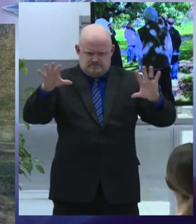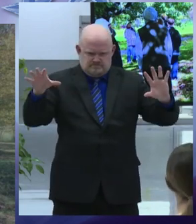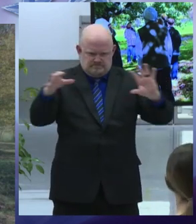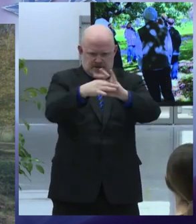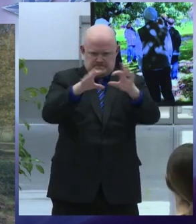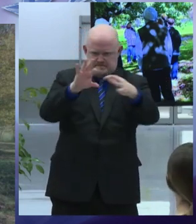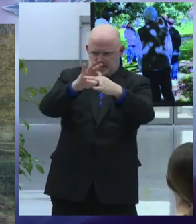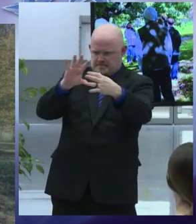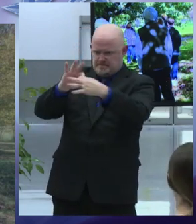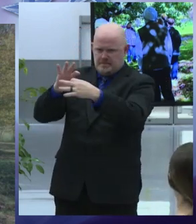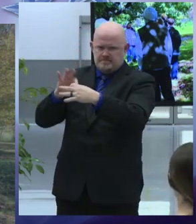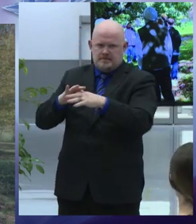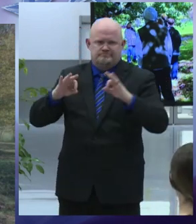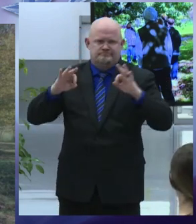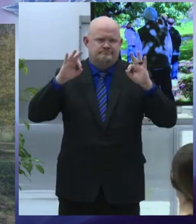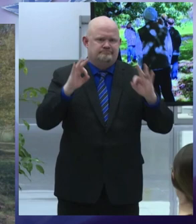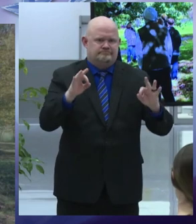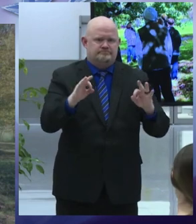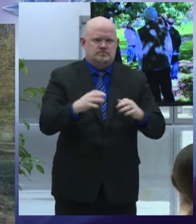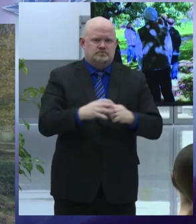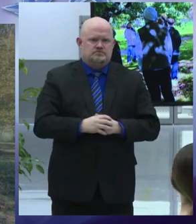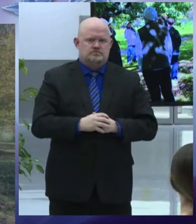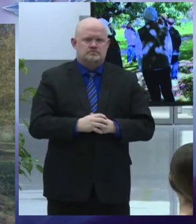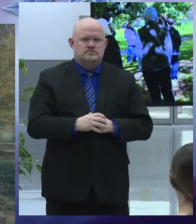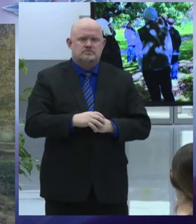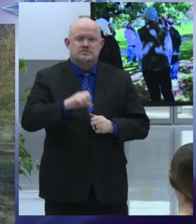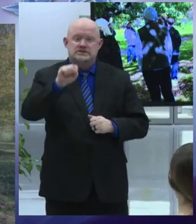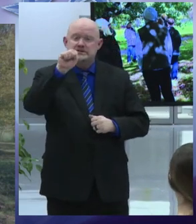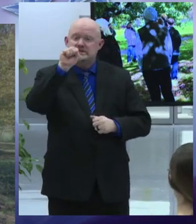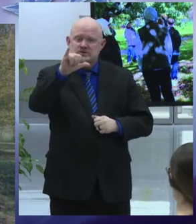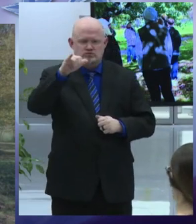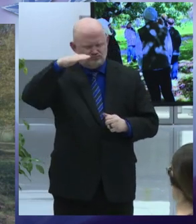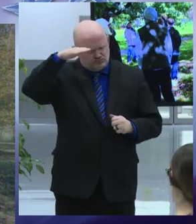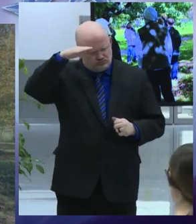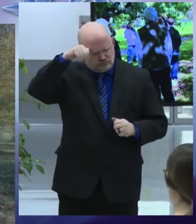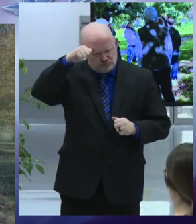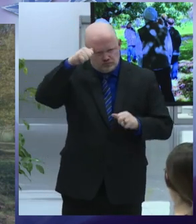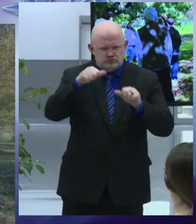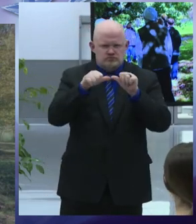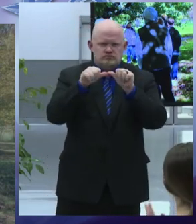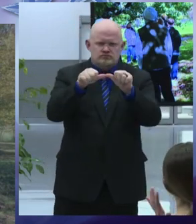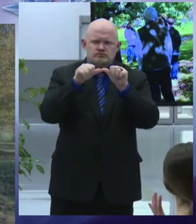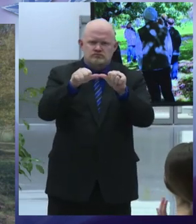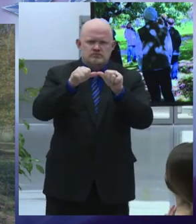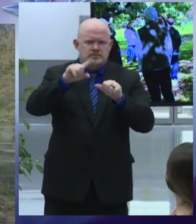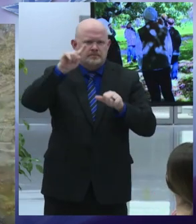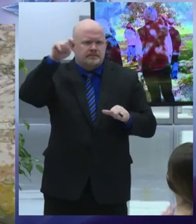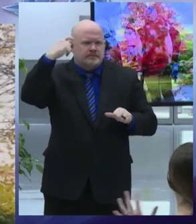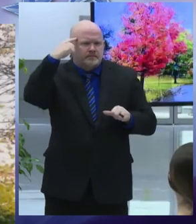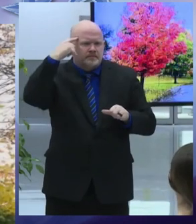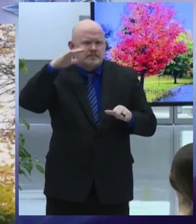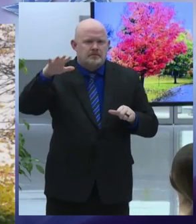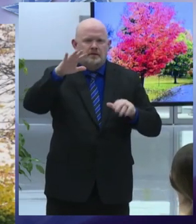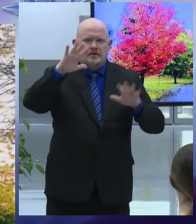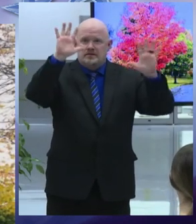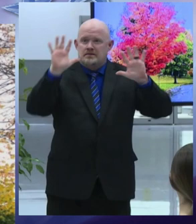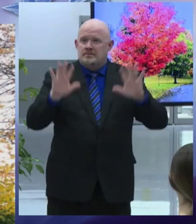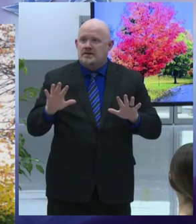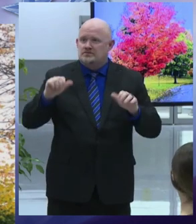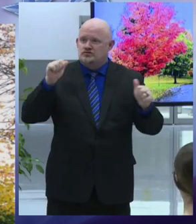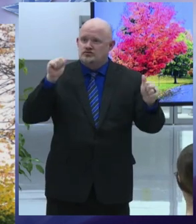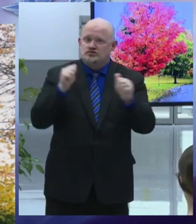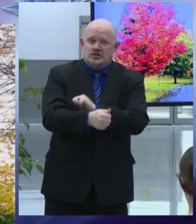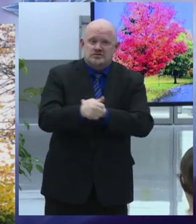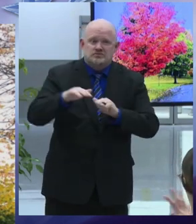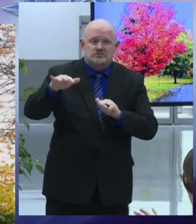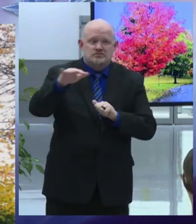this year syracuse will continue to participate in the global mandate to address climate change using pandemic relief to expedite implementation